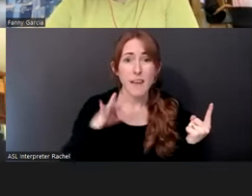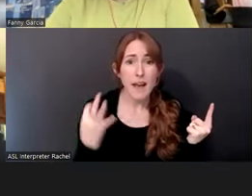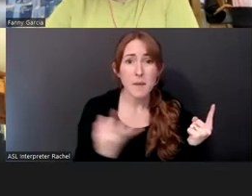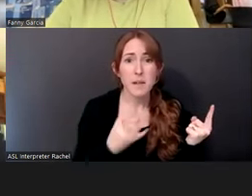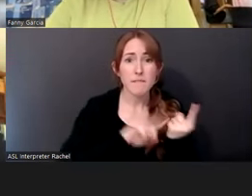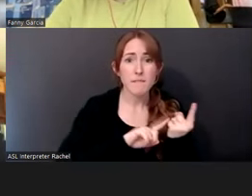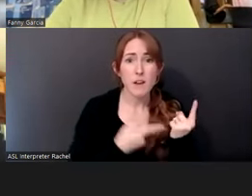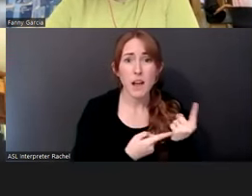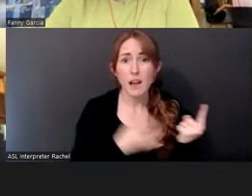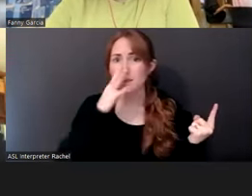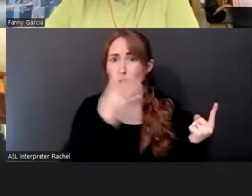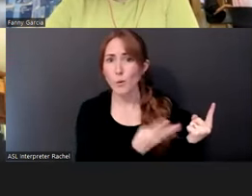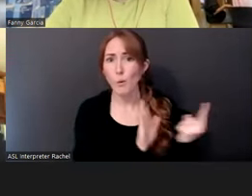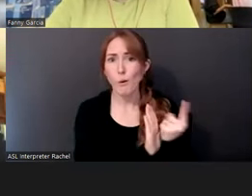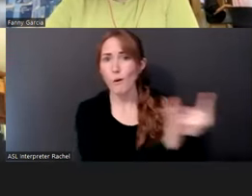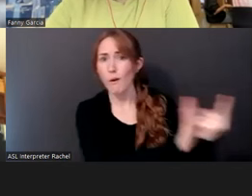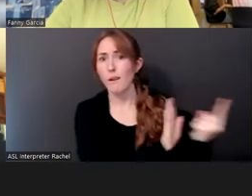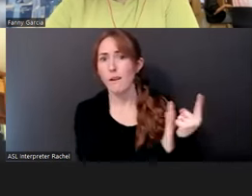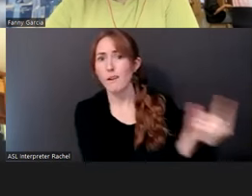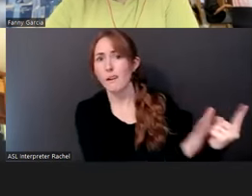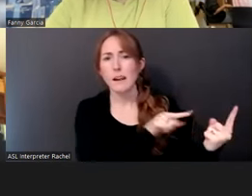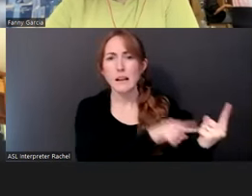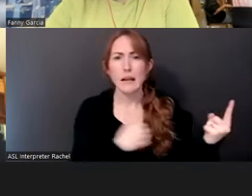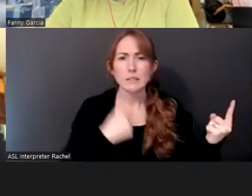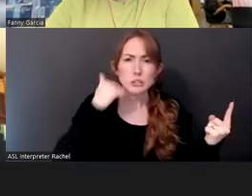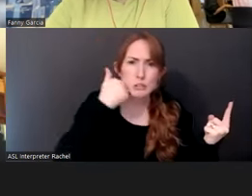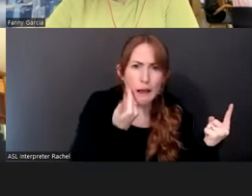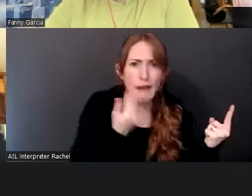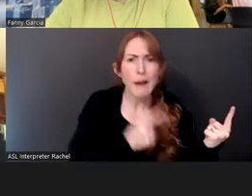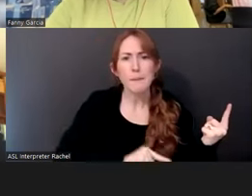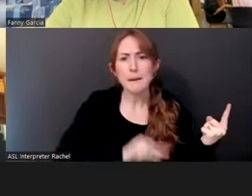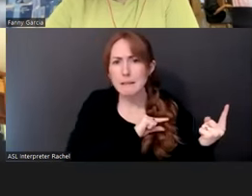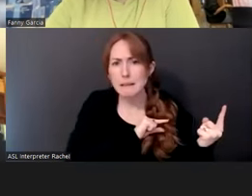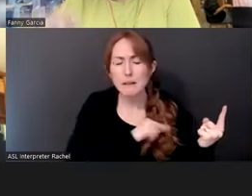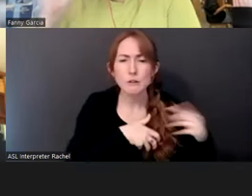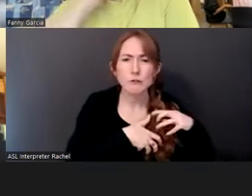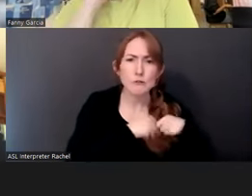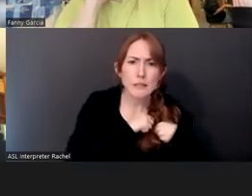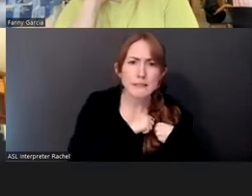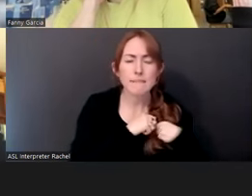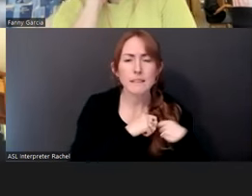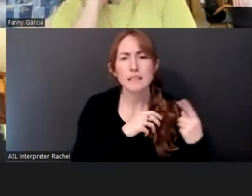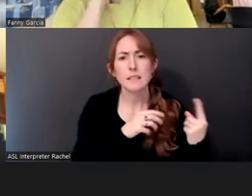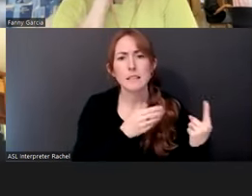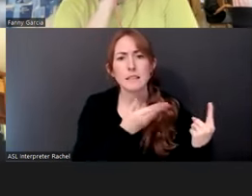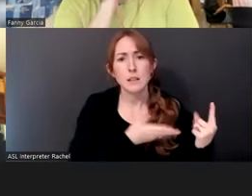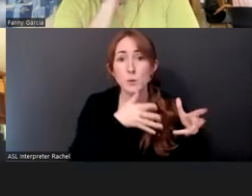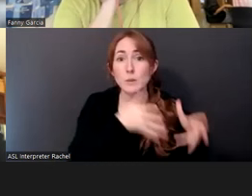shame and guilt and grief and, and, you know, the, the residual effects of trauma.